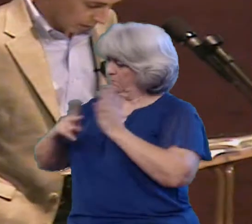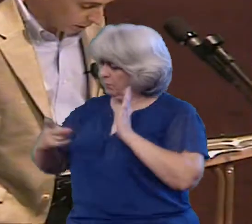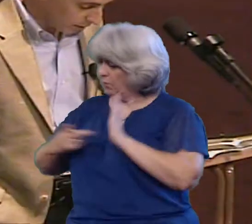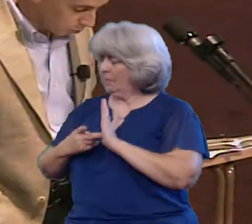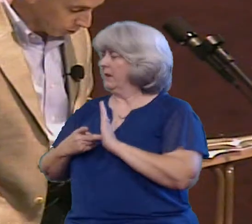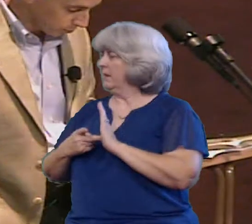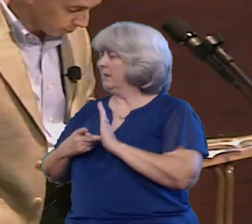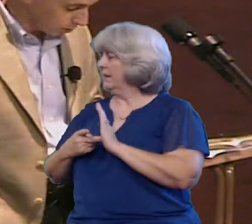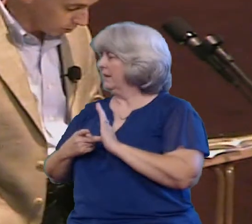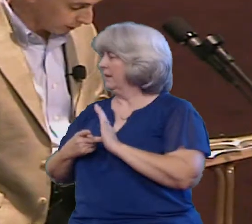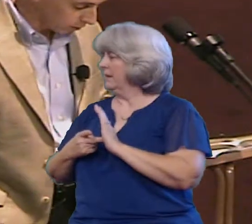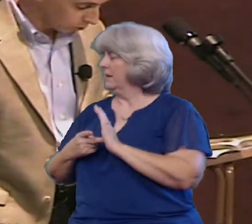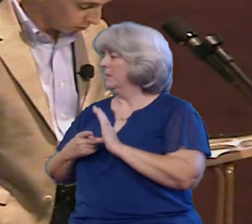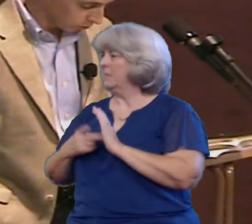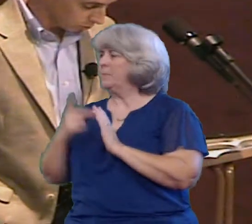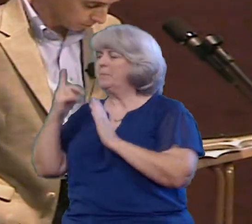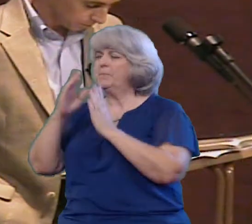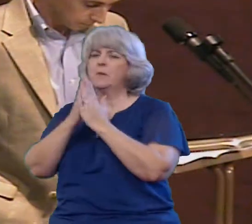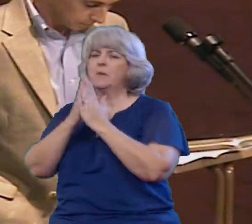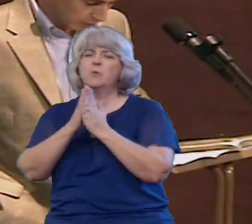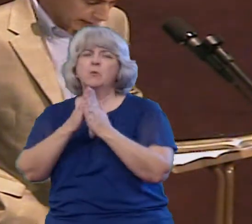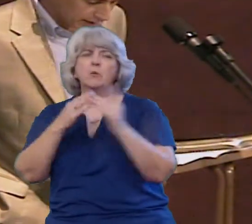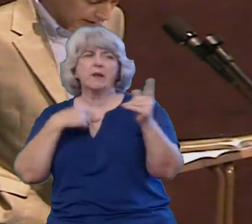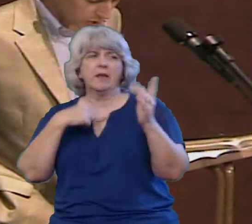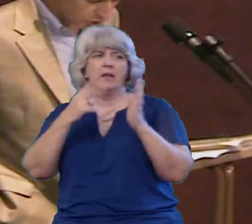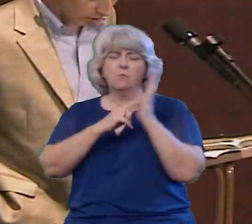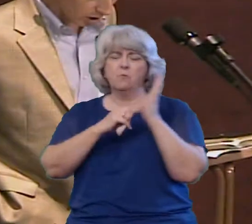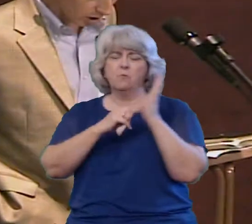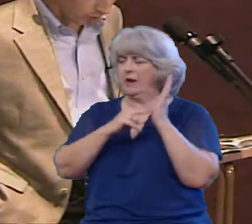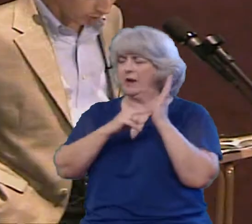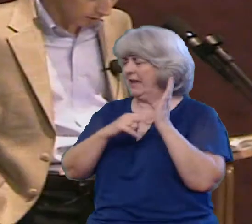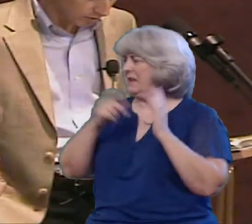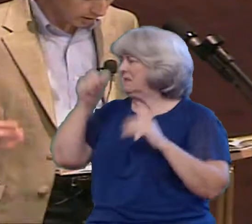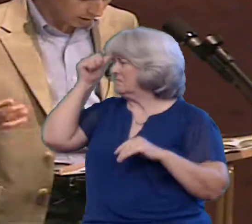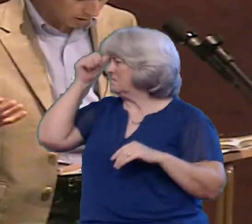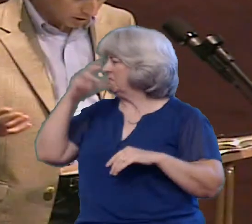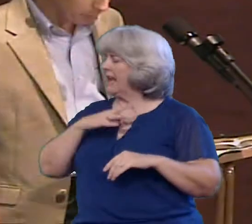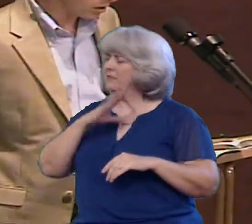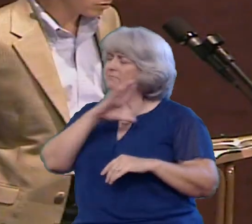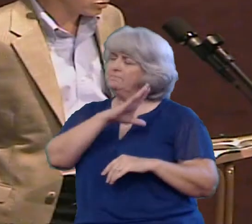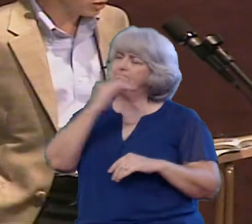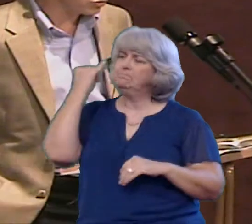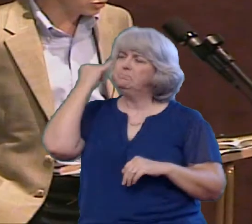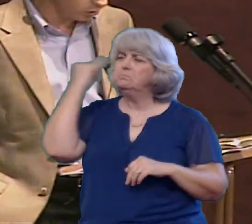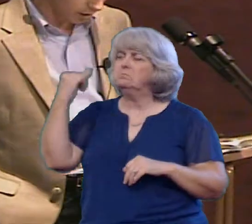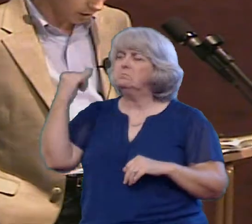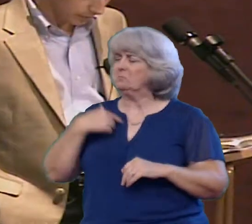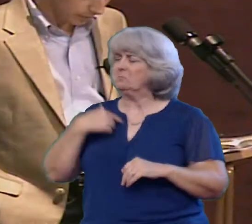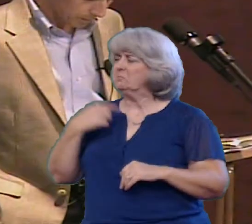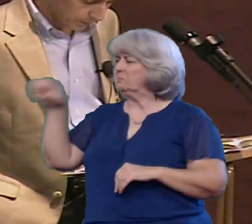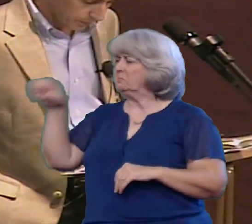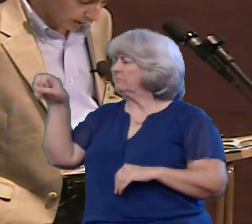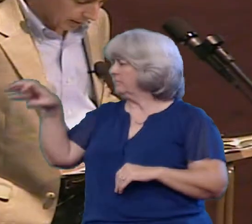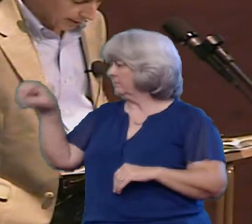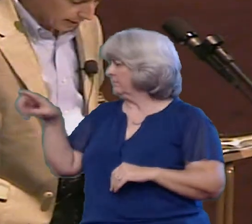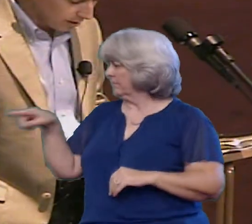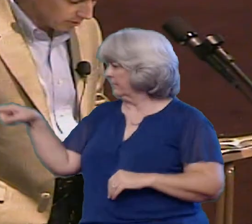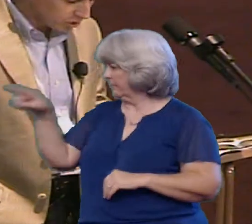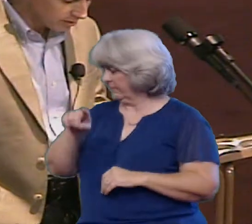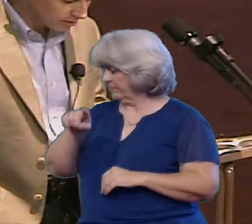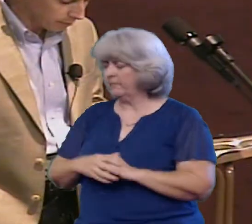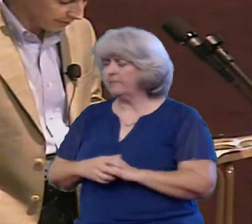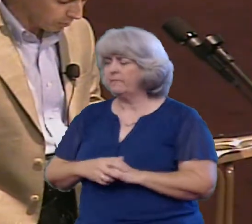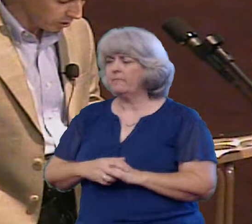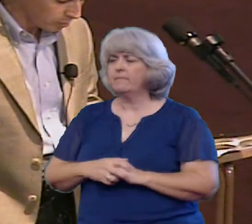I read this book by Dr. Harold Arnold And he suggests a couple of things that I'm going to suggest to you tonight And he